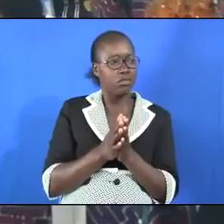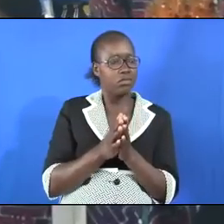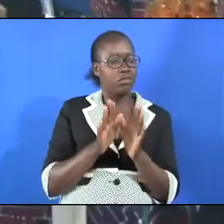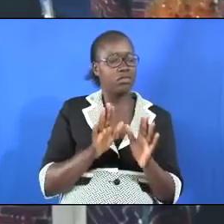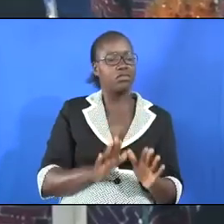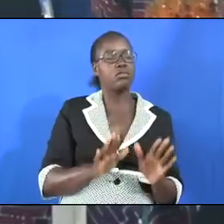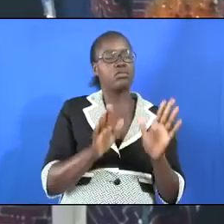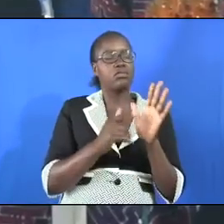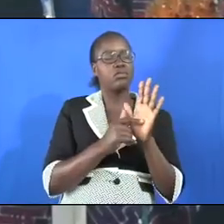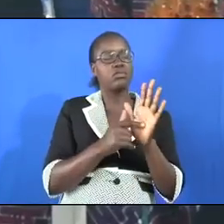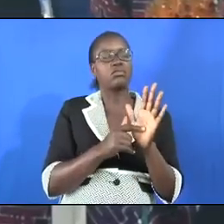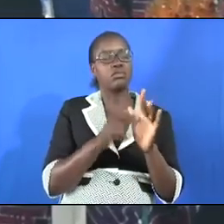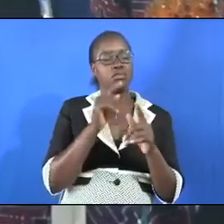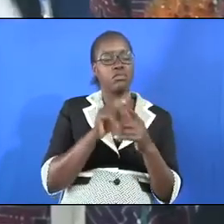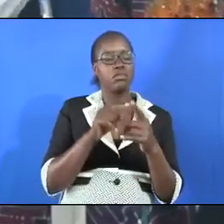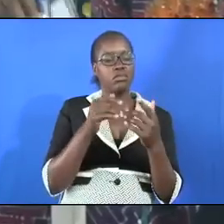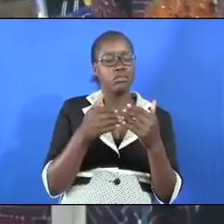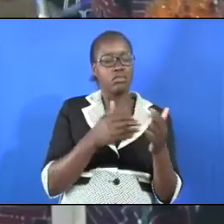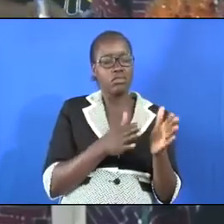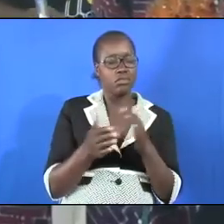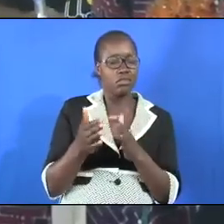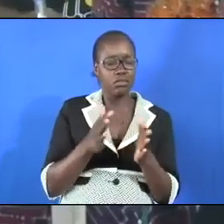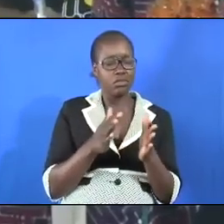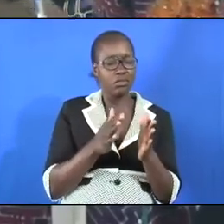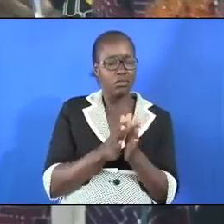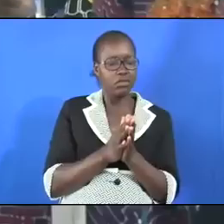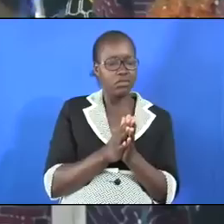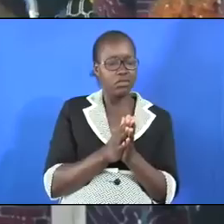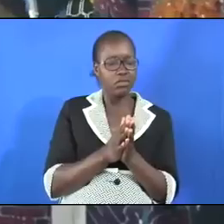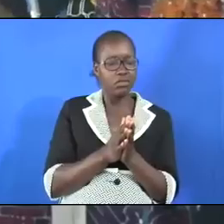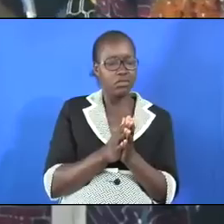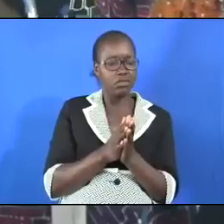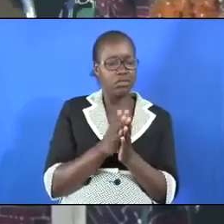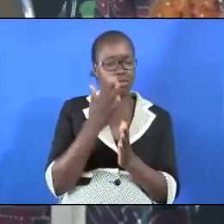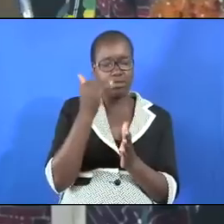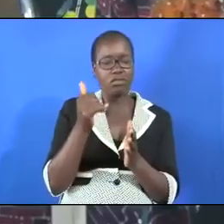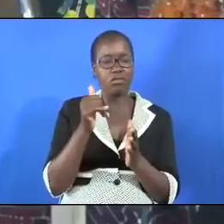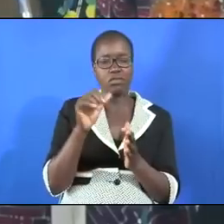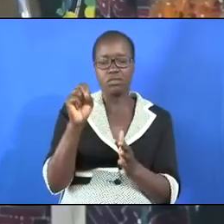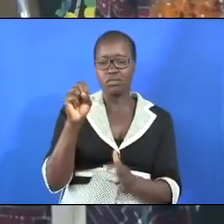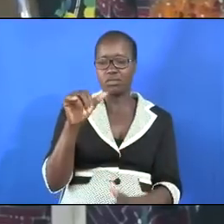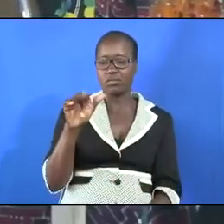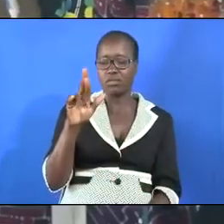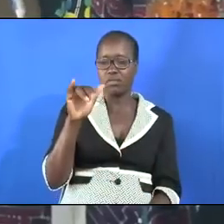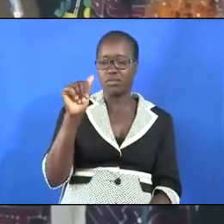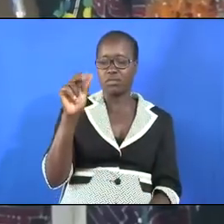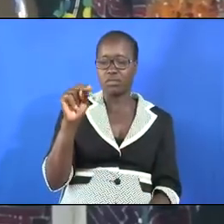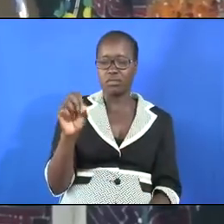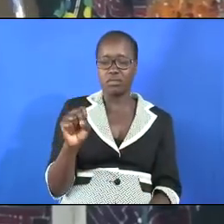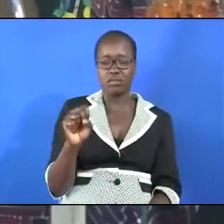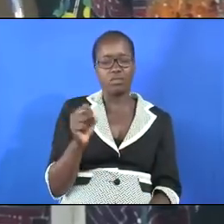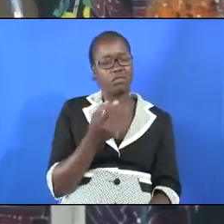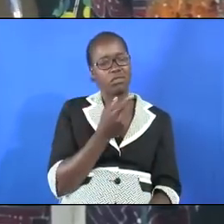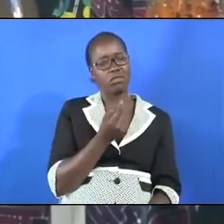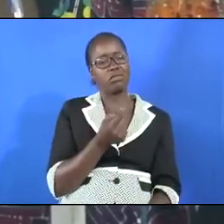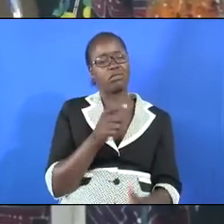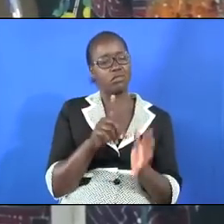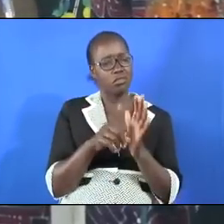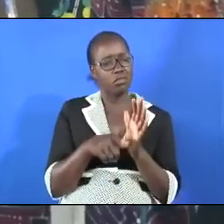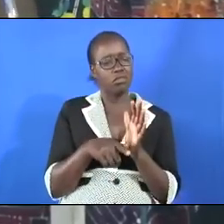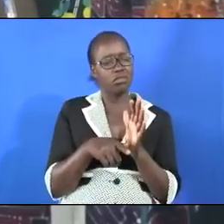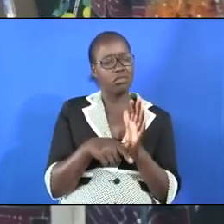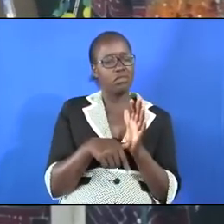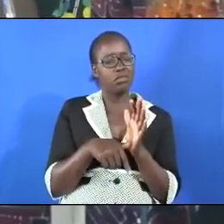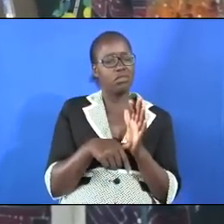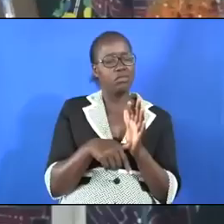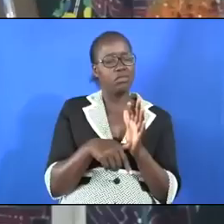exposed to attacks and they were attacked by the Syrians of course this was just a small attack later on they will